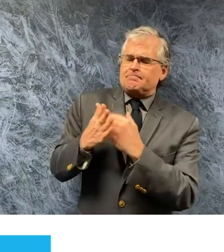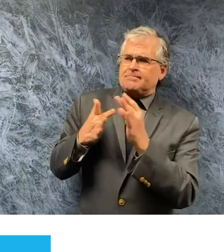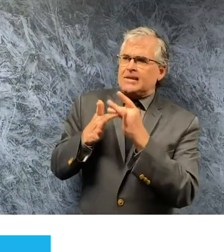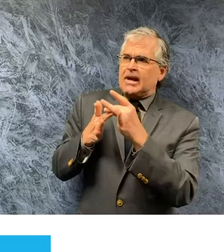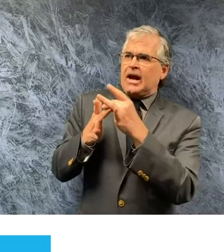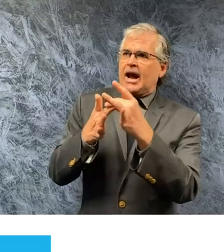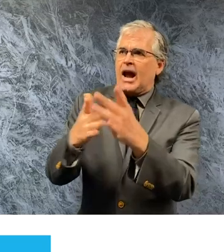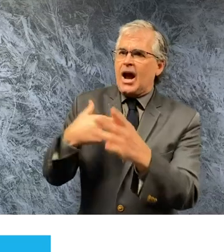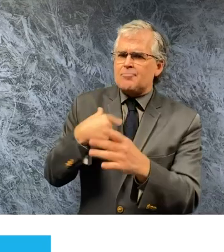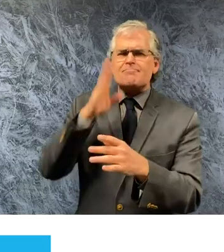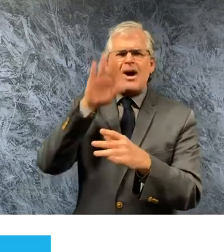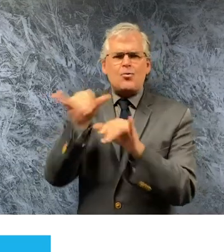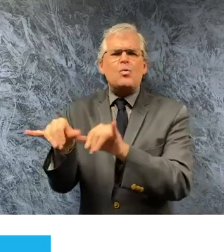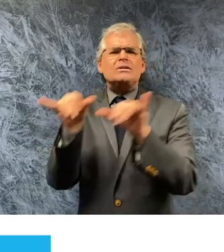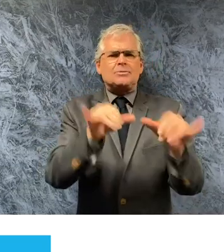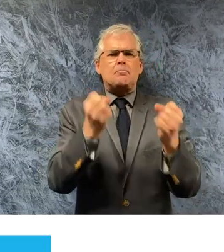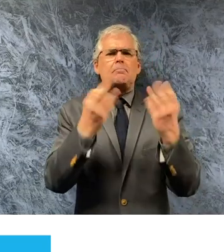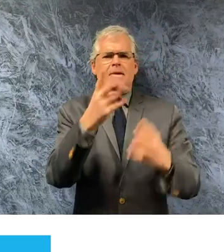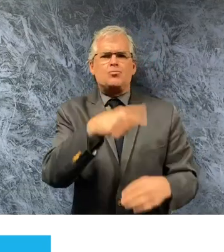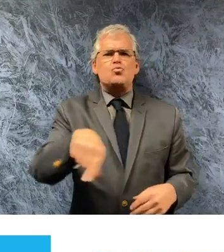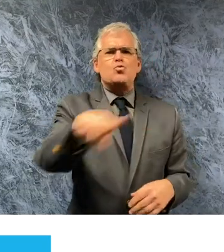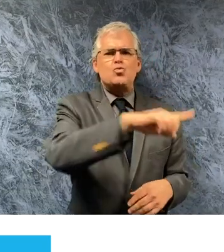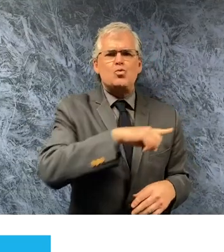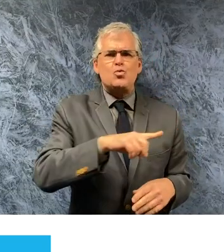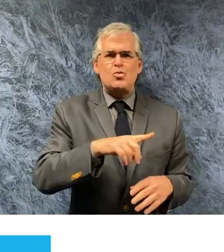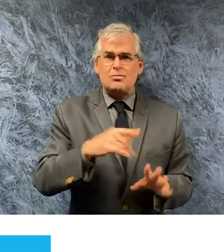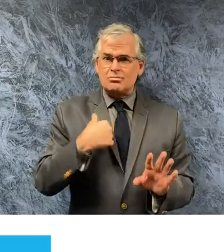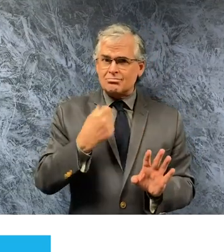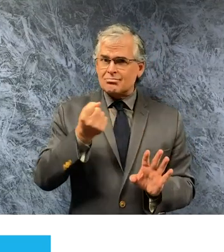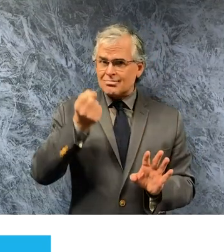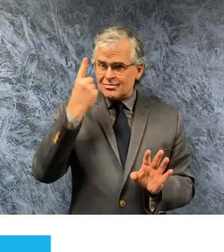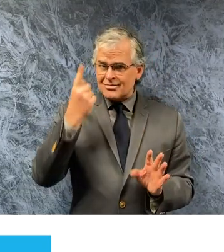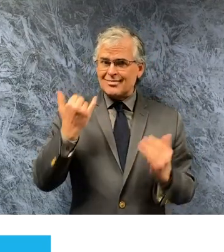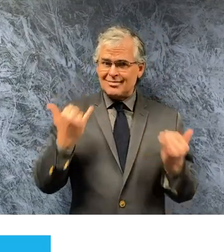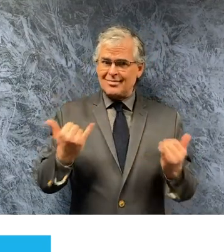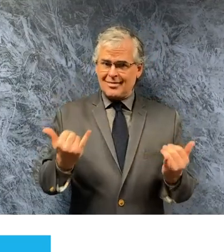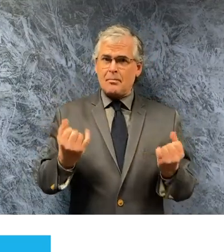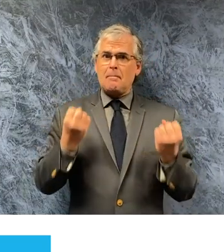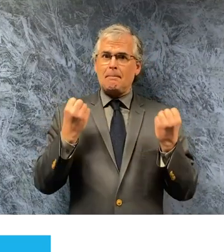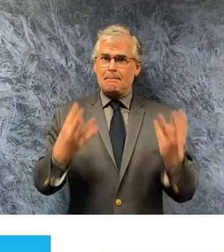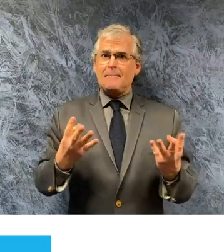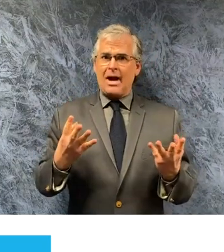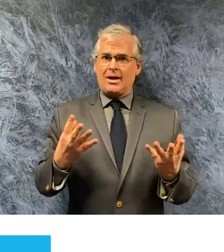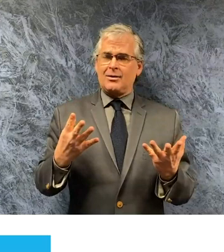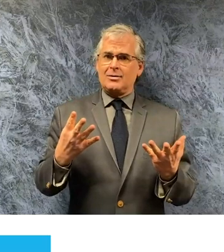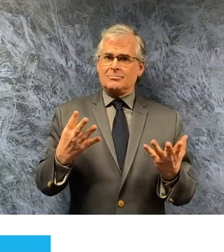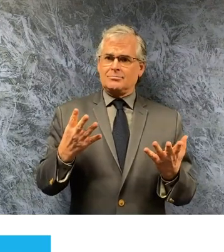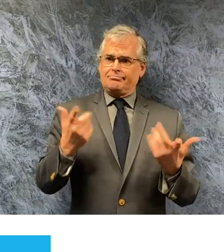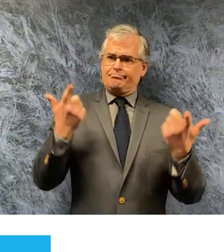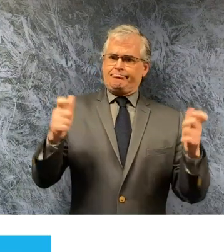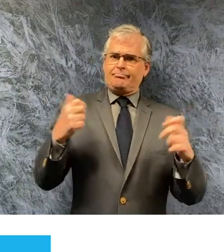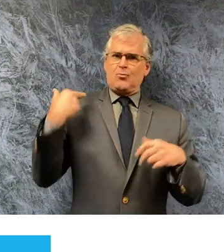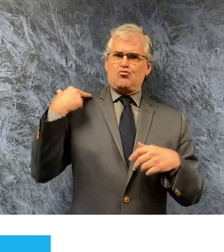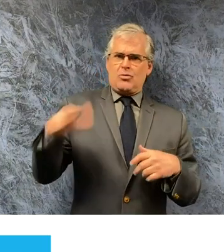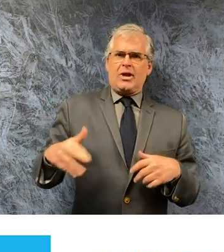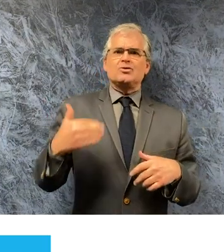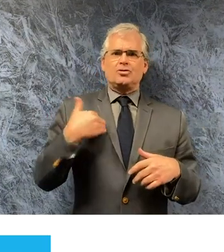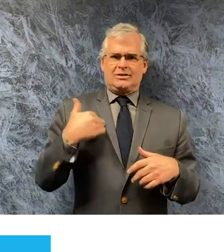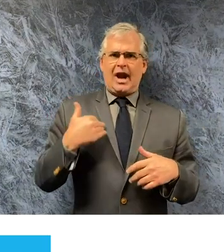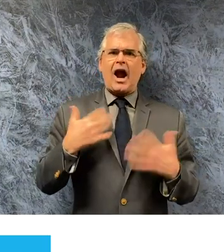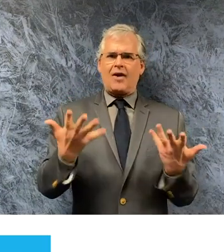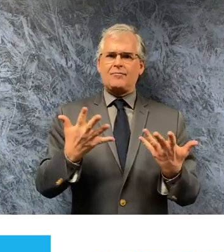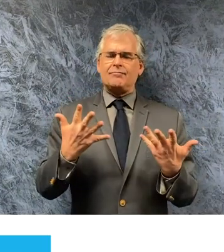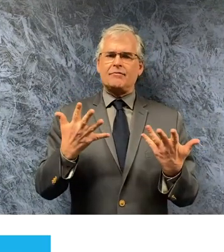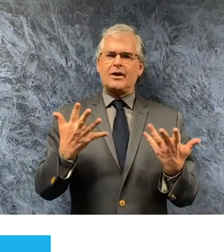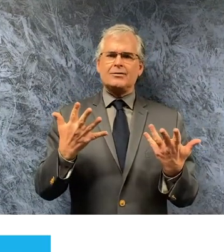it's not lost on me that we are entering the most holy periods of many major religions i know families want together to observe these